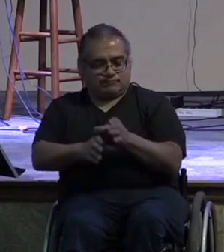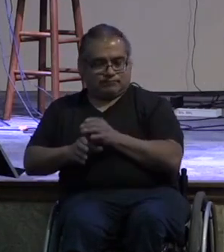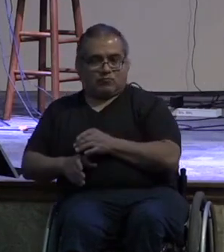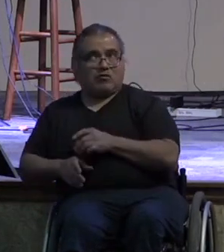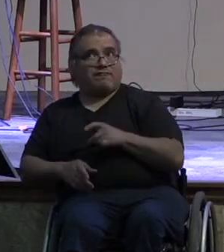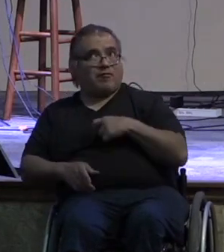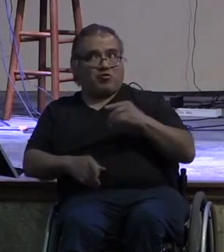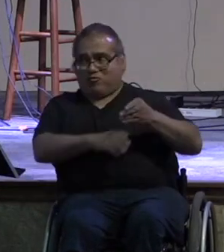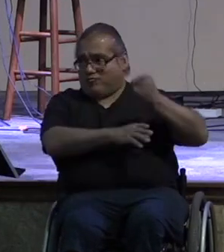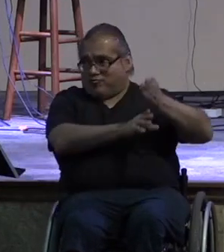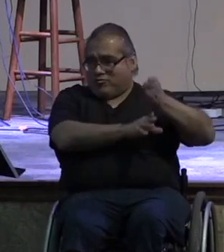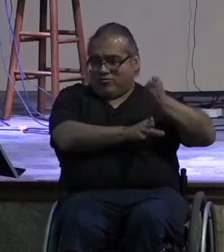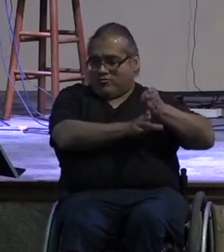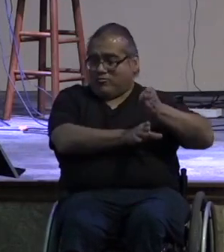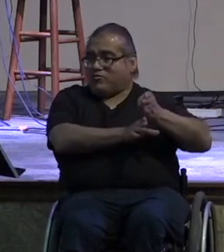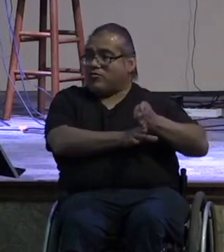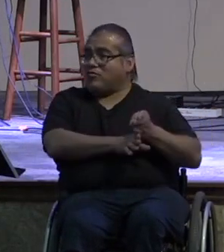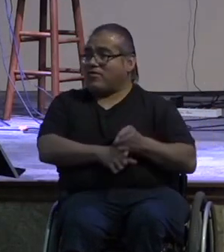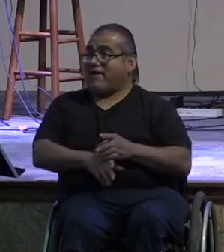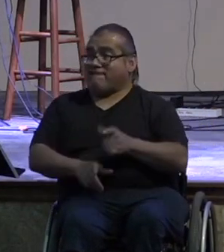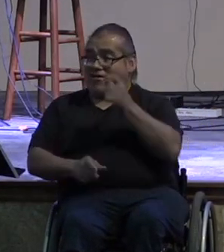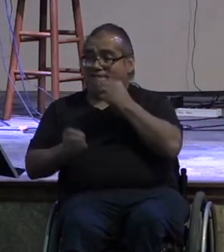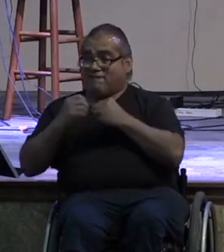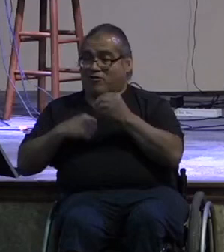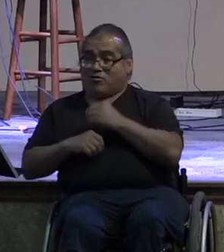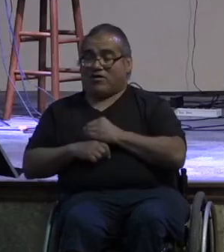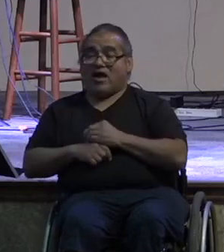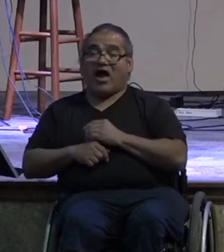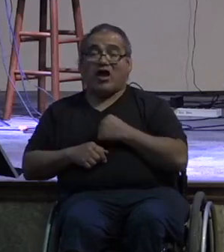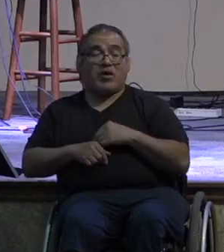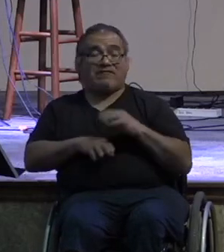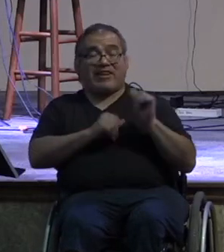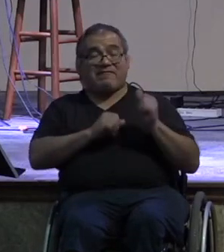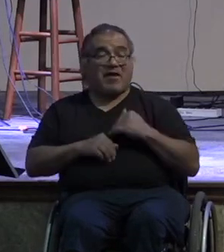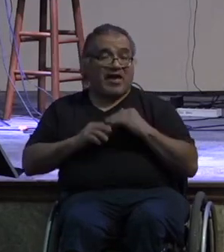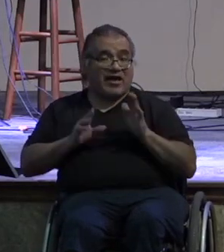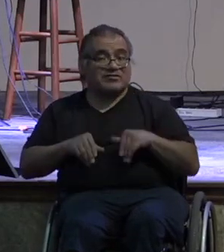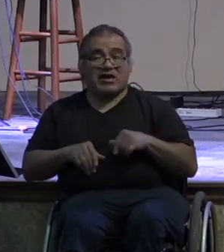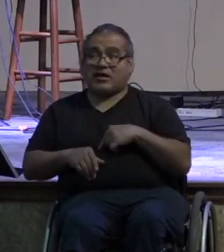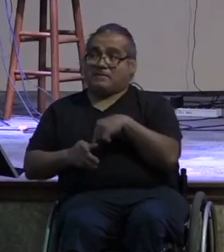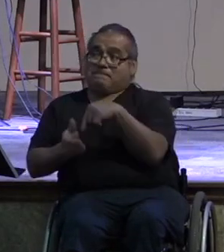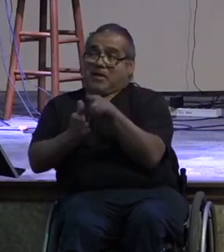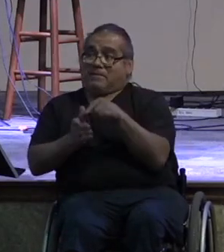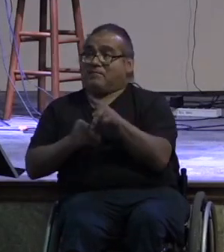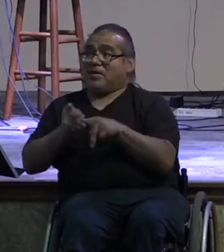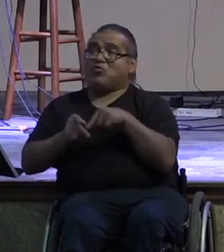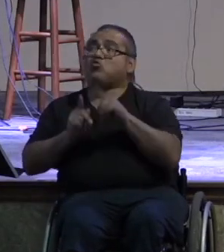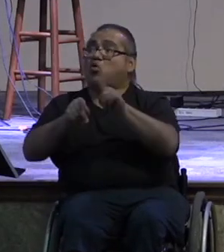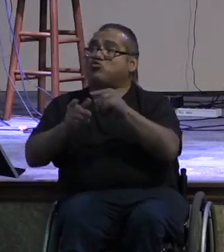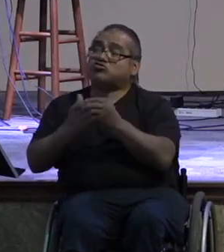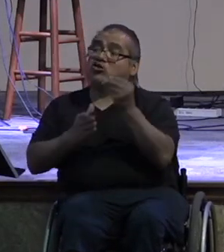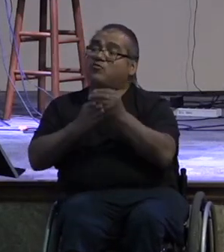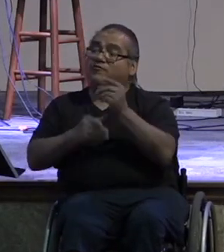i can get my fast food the same way during the pandemic we learned i don't even have to leave my house i can pay people to go shopping for me